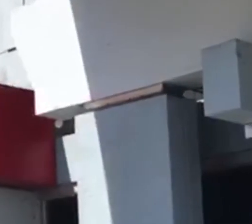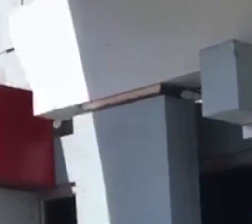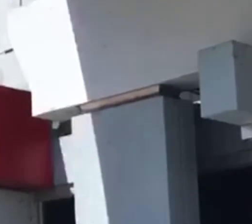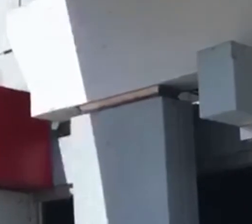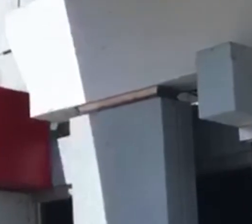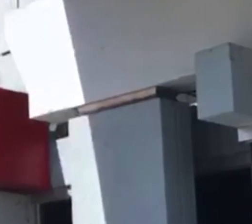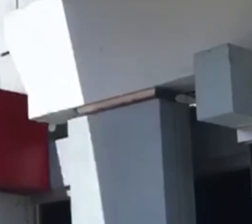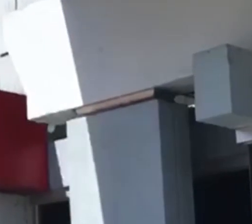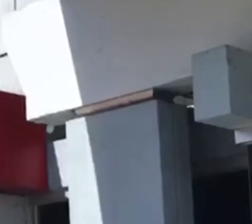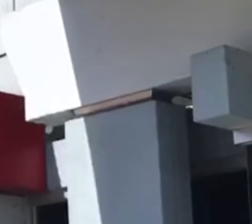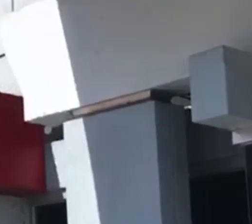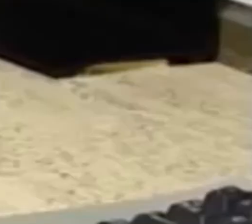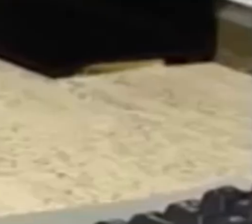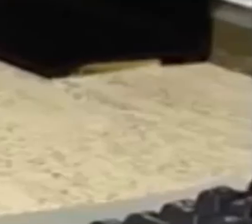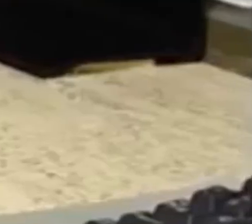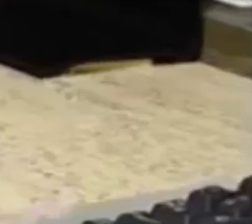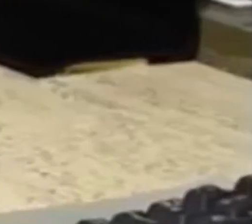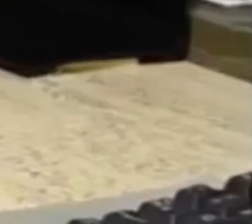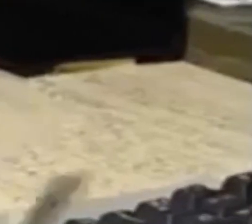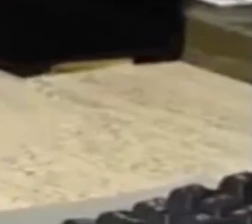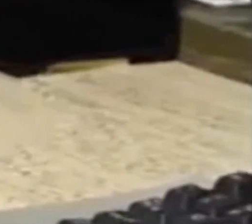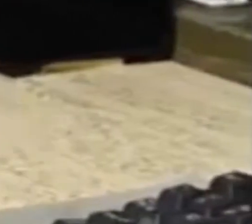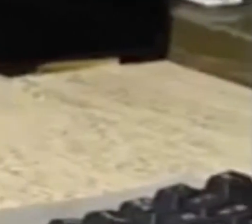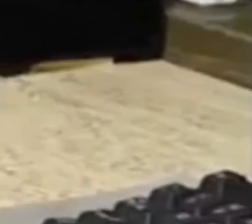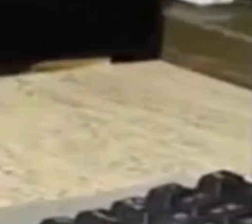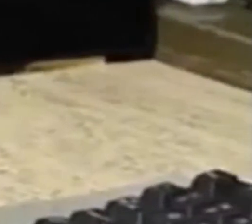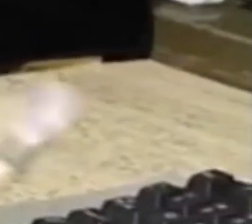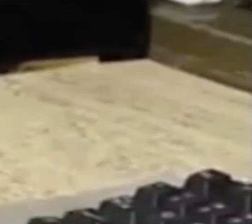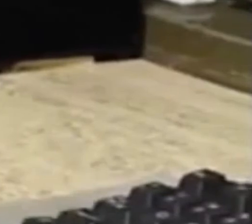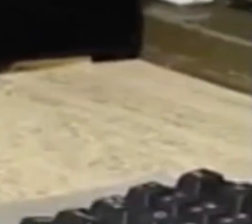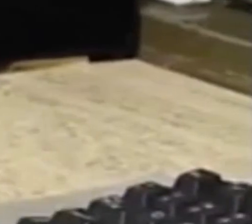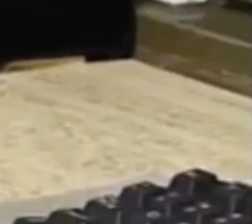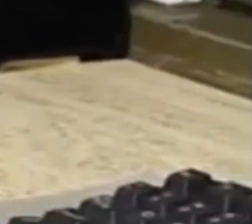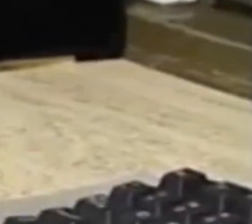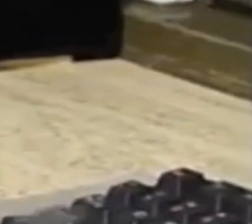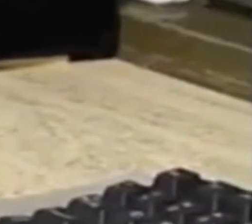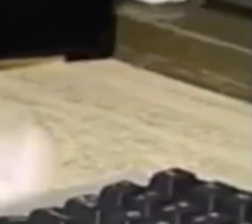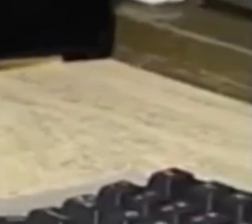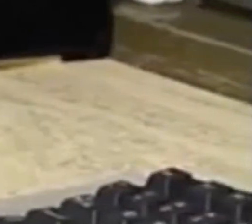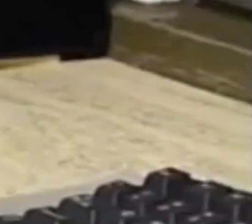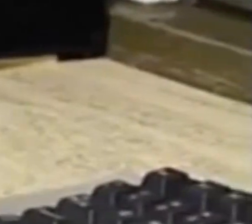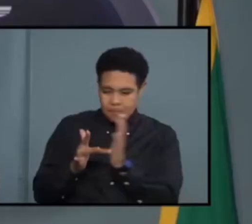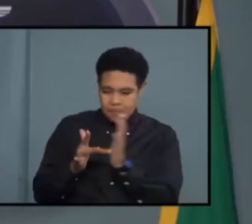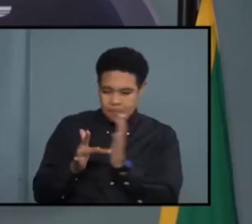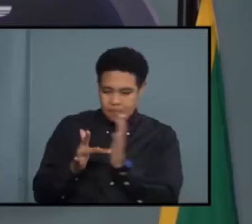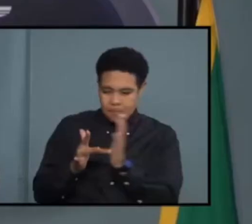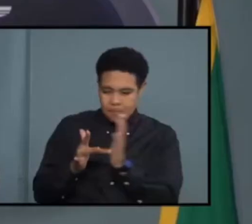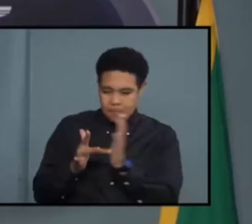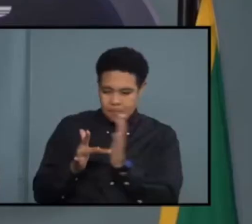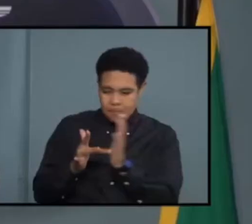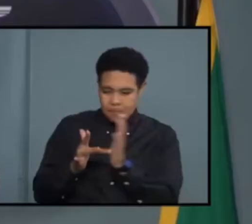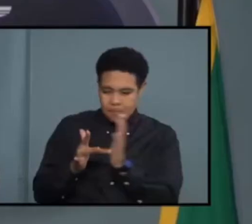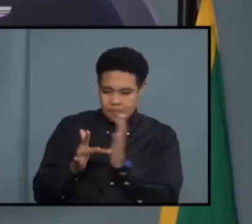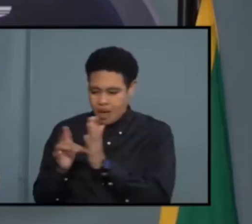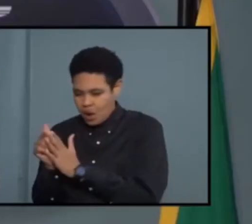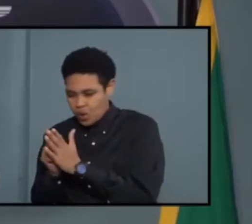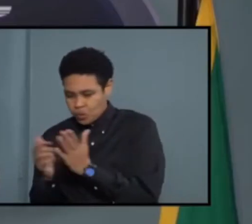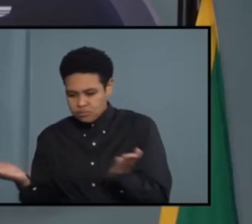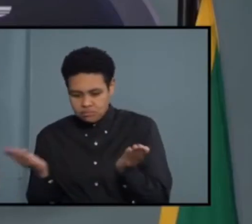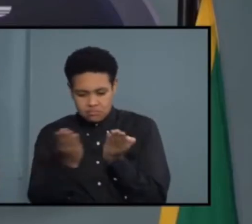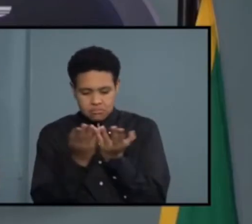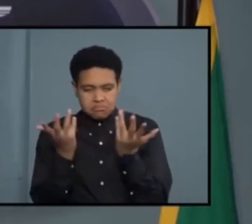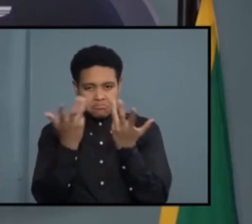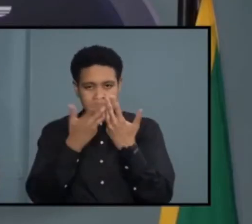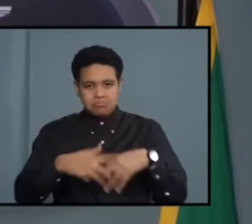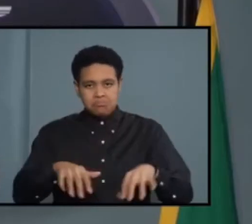to fix the problem so that the applicants can be paid. The process begins this week. Now, the good news is that